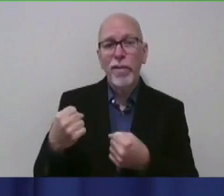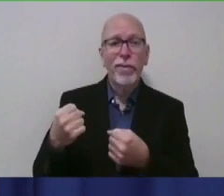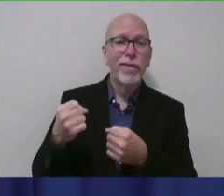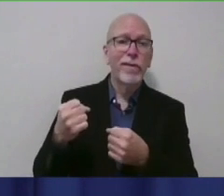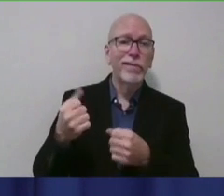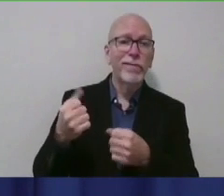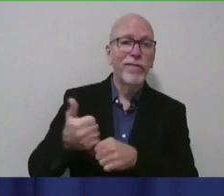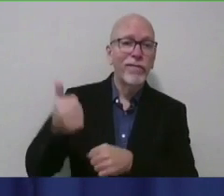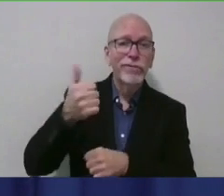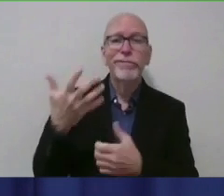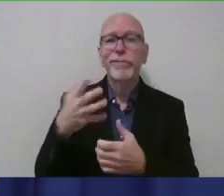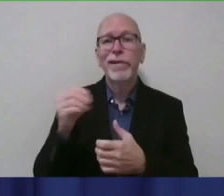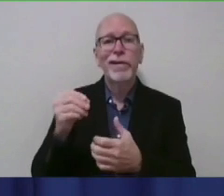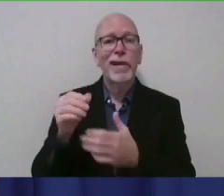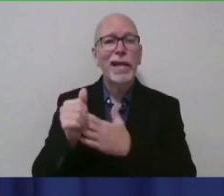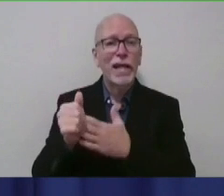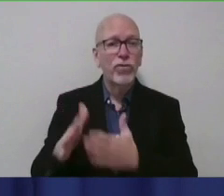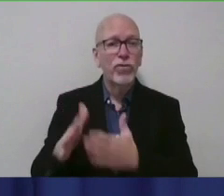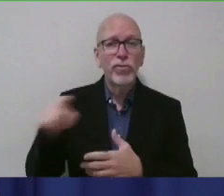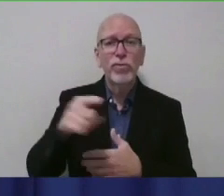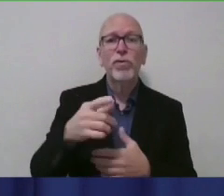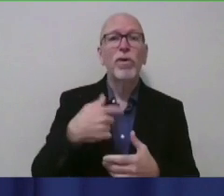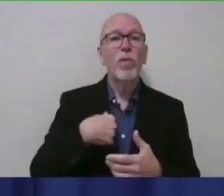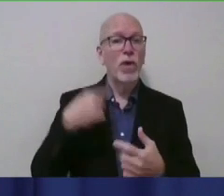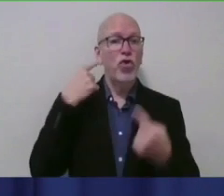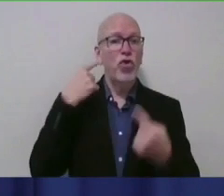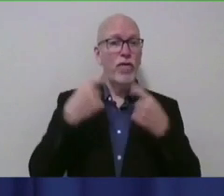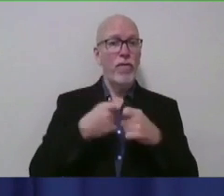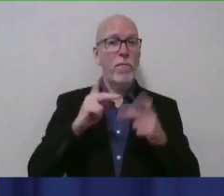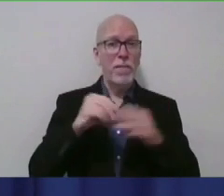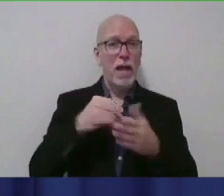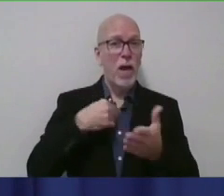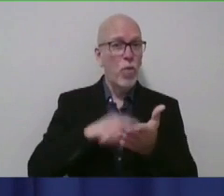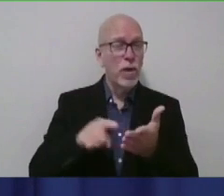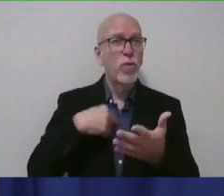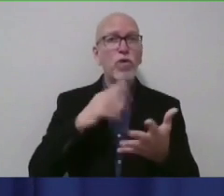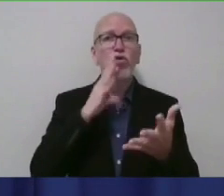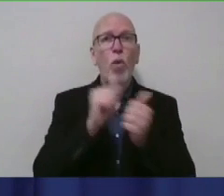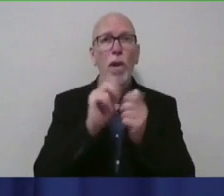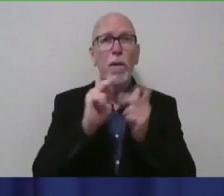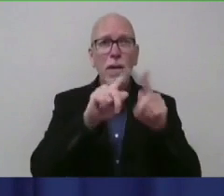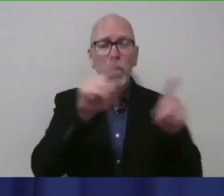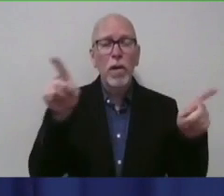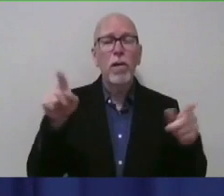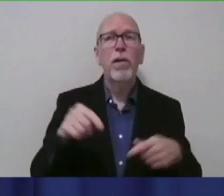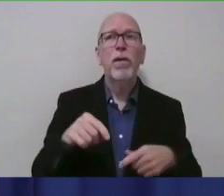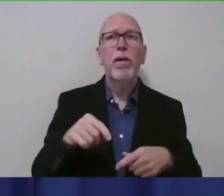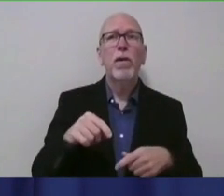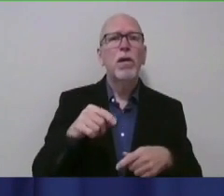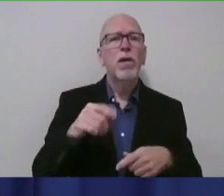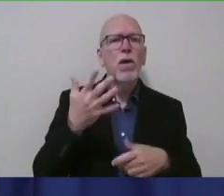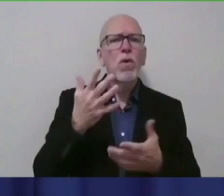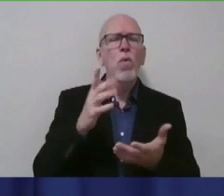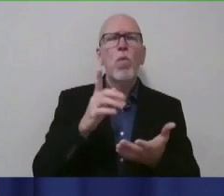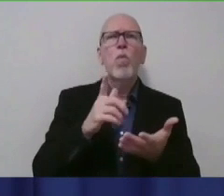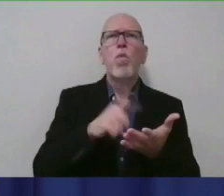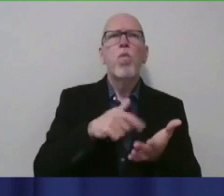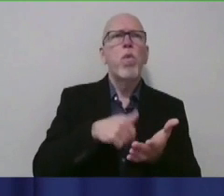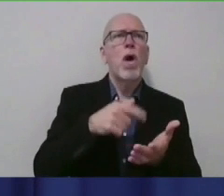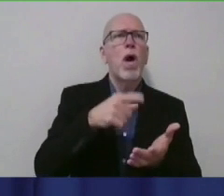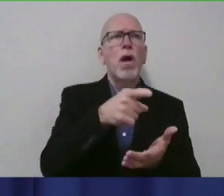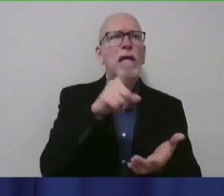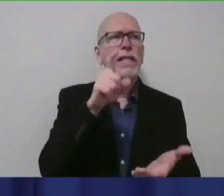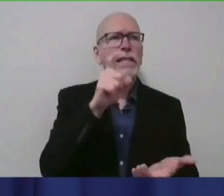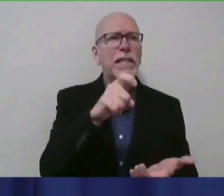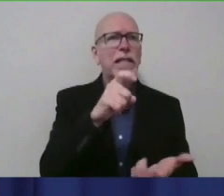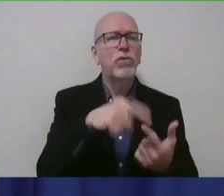We really have heard from people in our research, and we're going out and talking, you know, what do you need to hear? Who do you want to hear it from? It